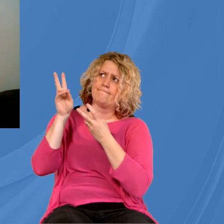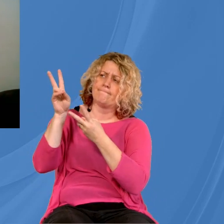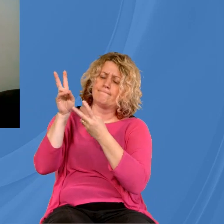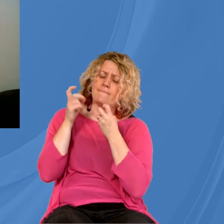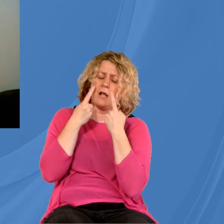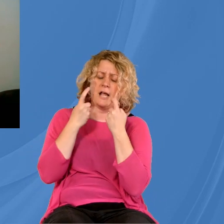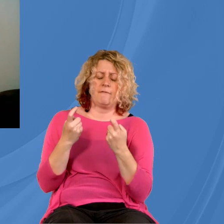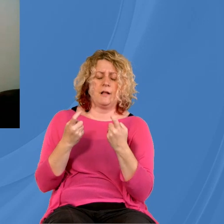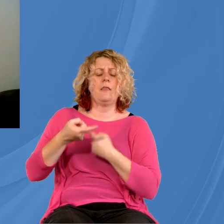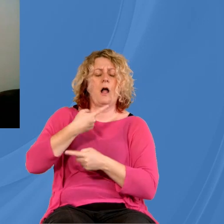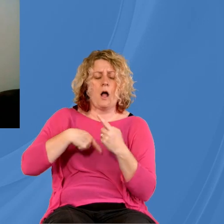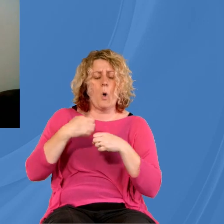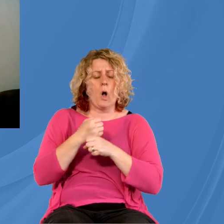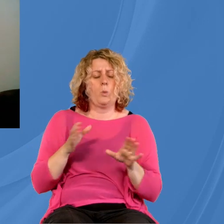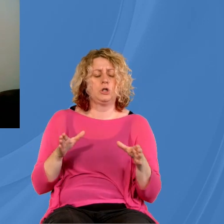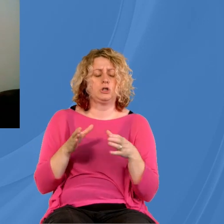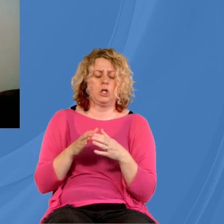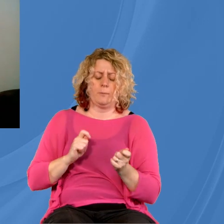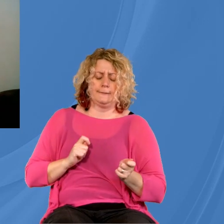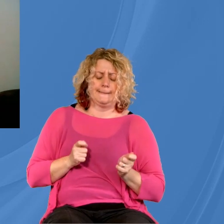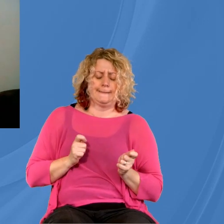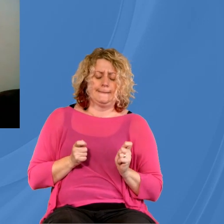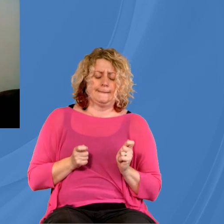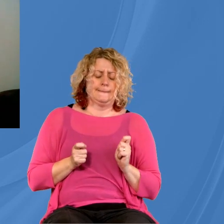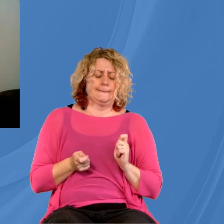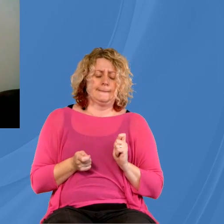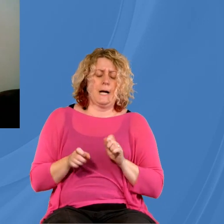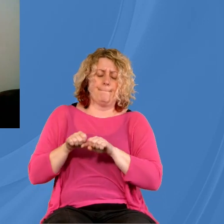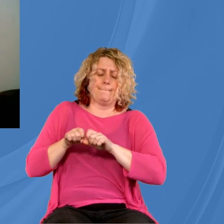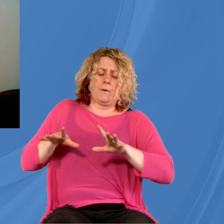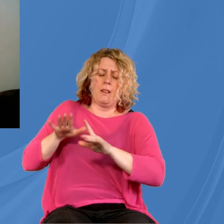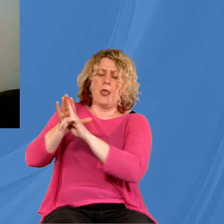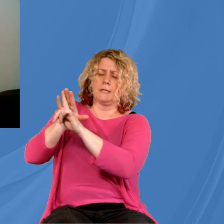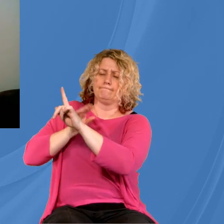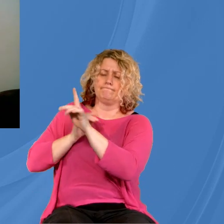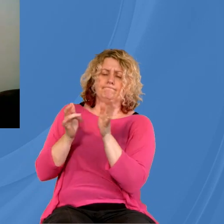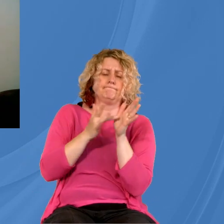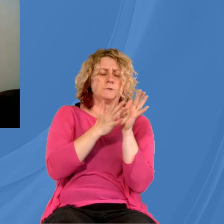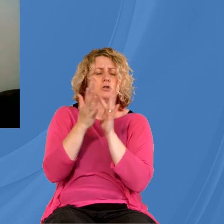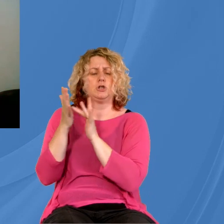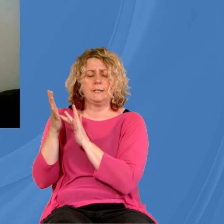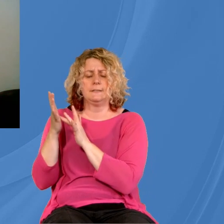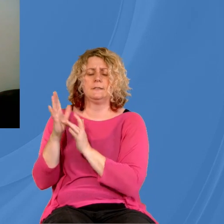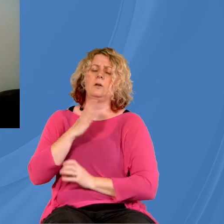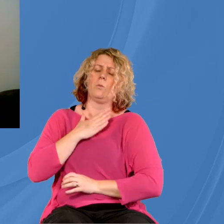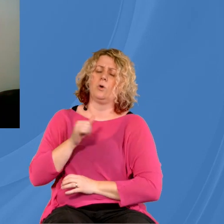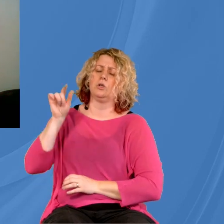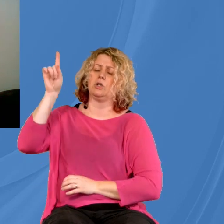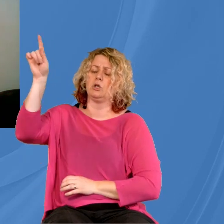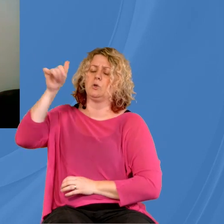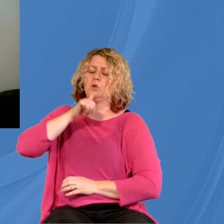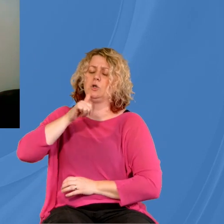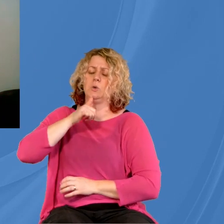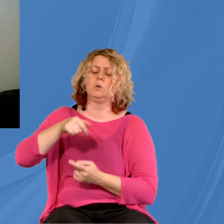transformation, where we're becoming like God's son. And we want to pray that you'd be using us in your service, so that we are